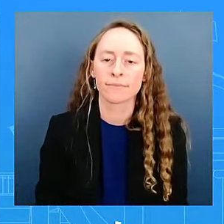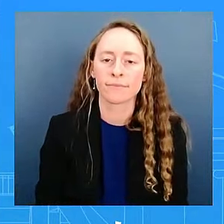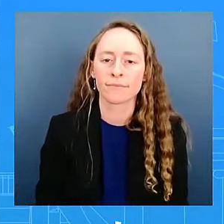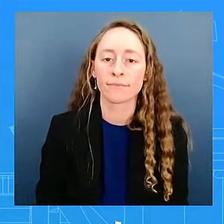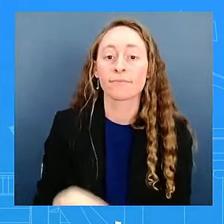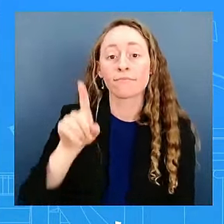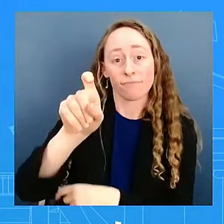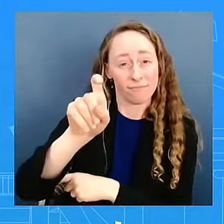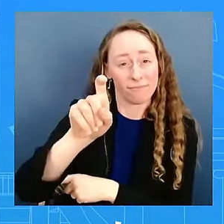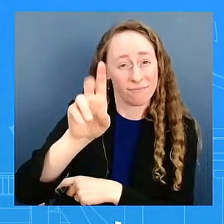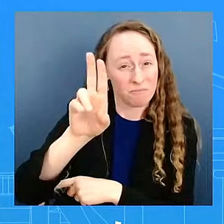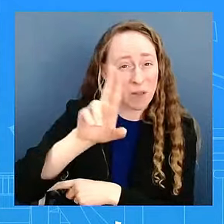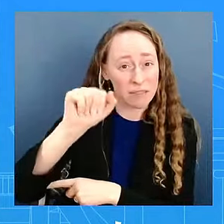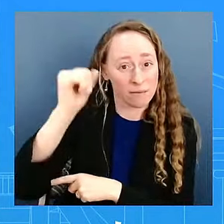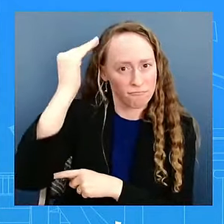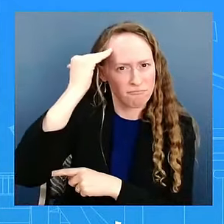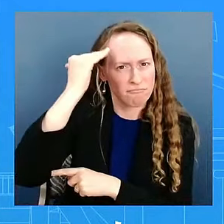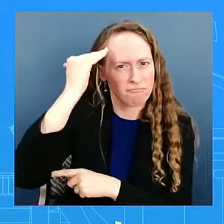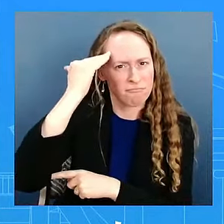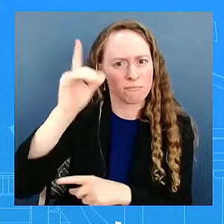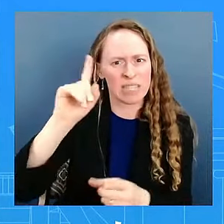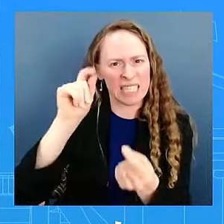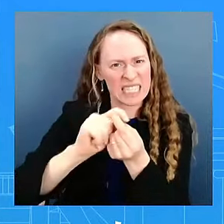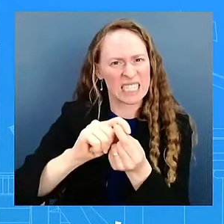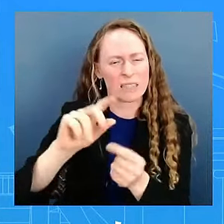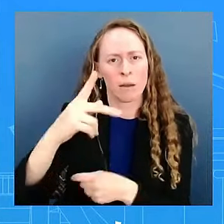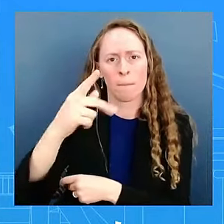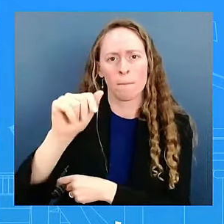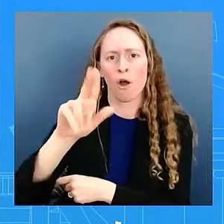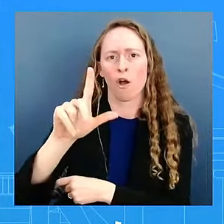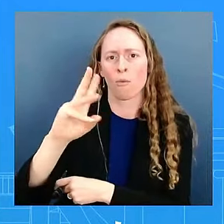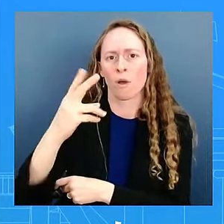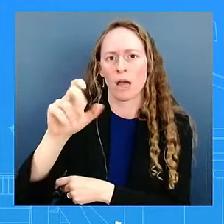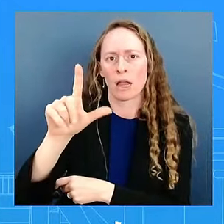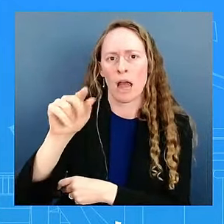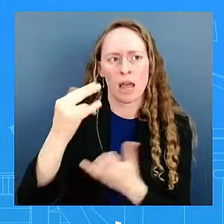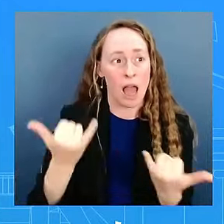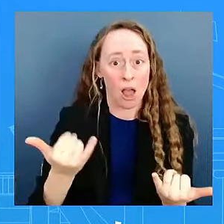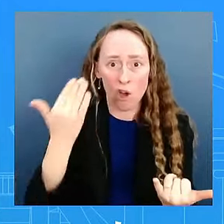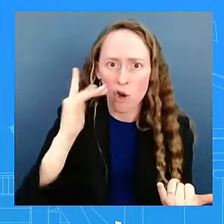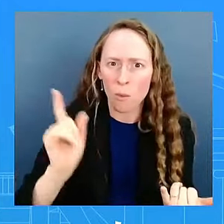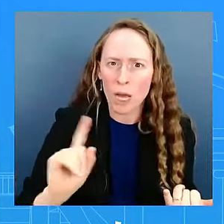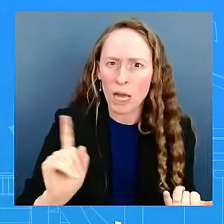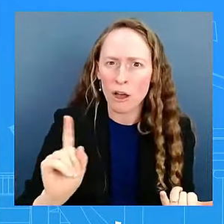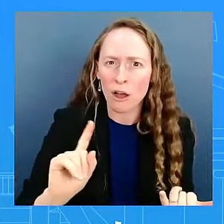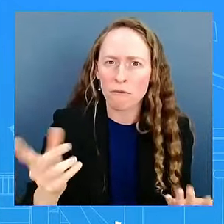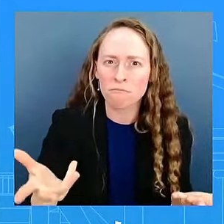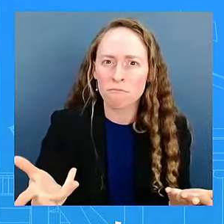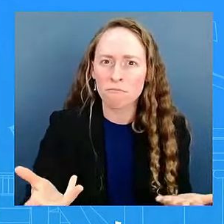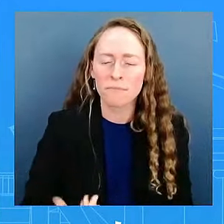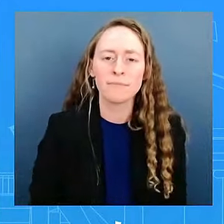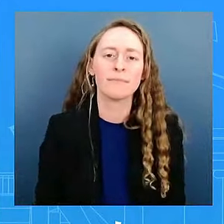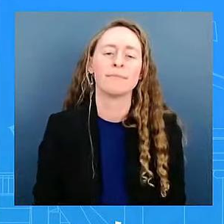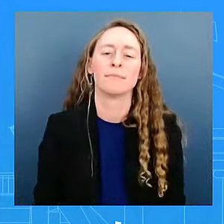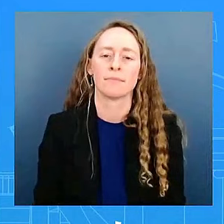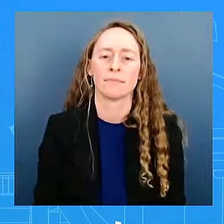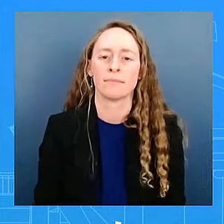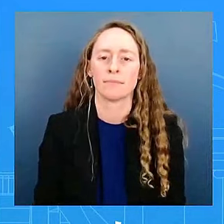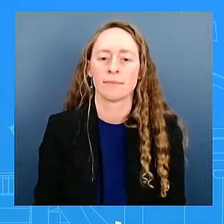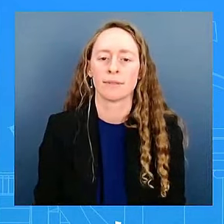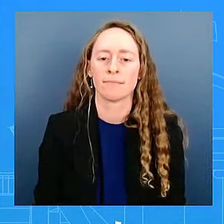that the first delivery of F-16 jets in Ukraine? Look, on your first one, all I'll say is that